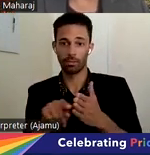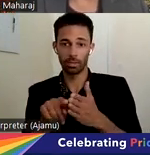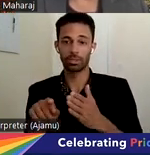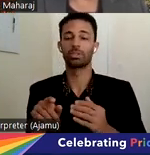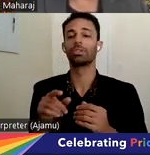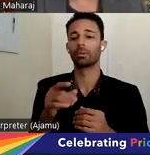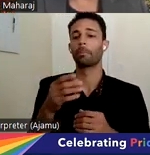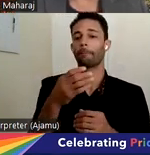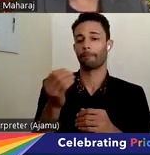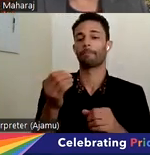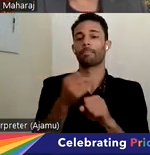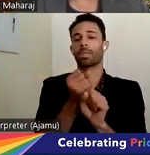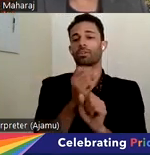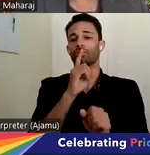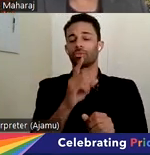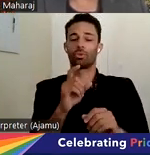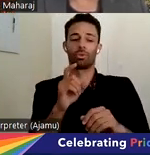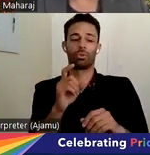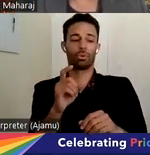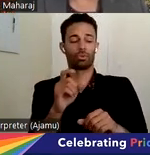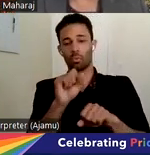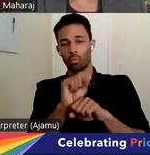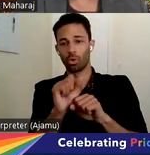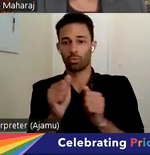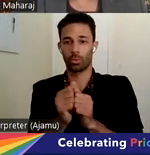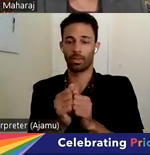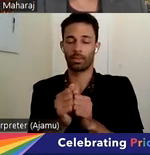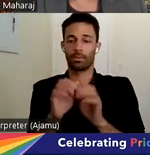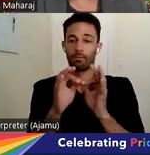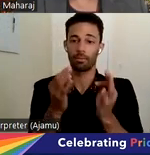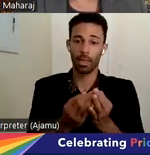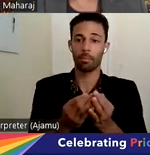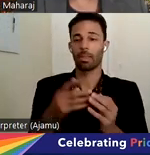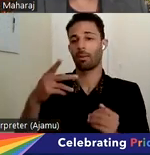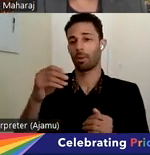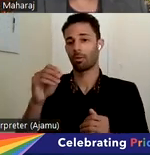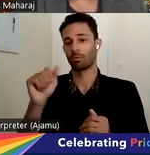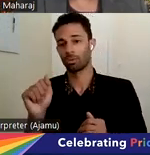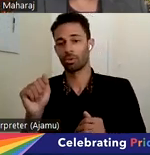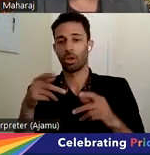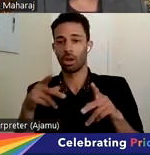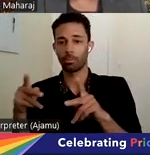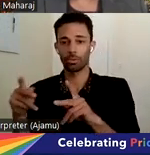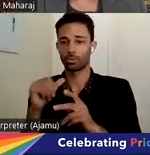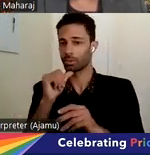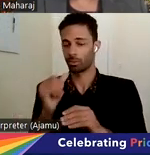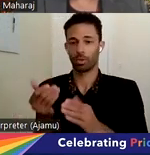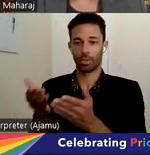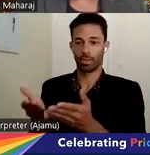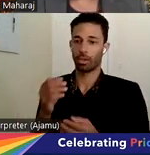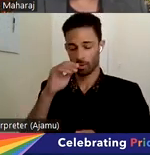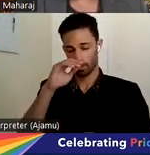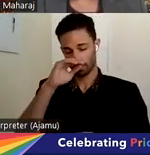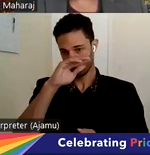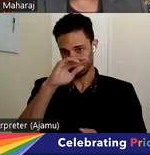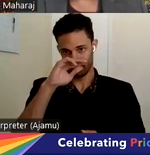then also working with their family, looking at the power of attorney opportunities that weren't quite there and what that, how that will